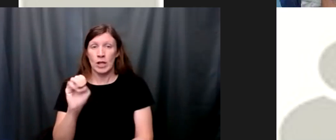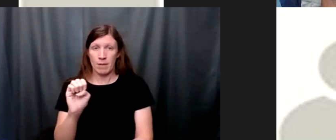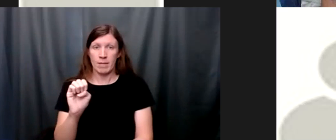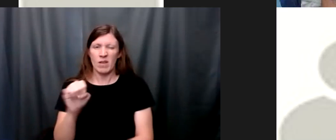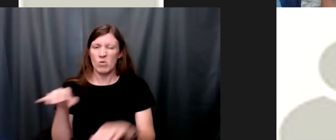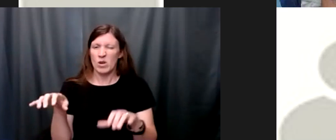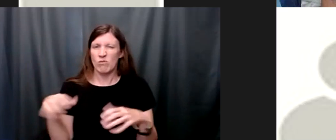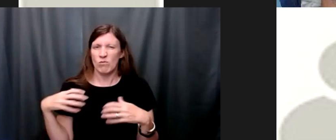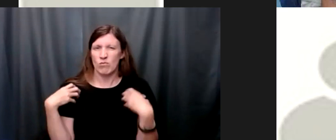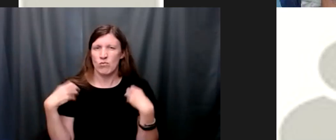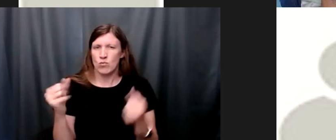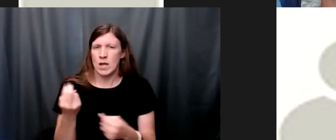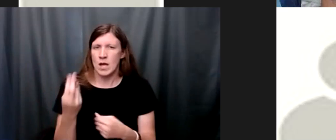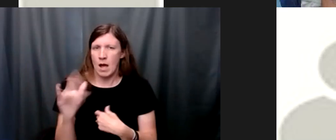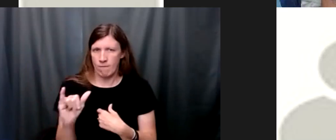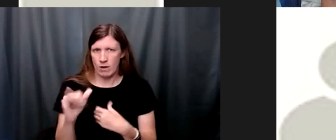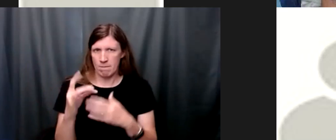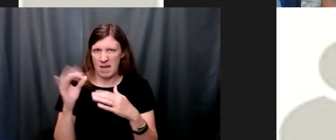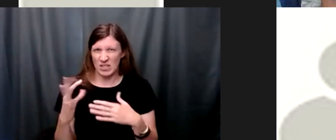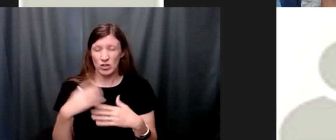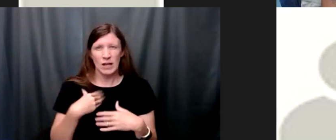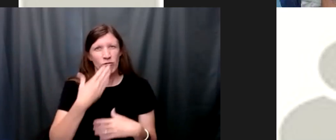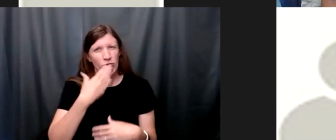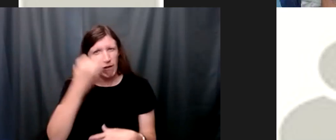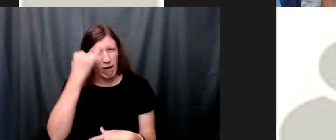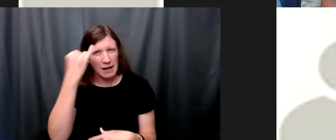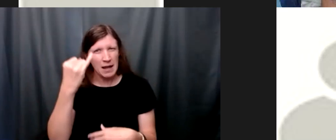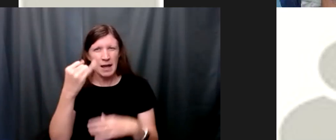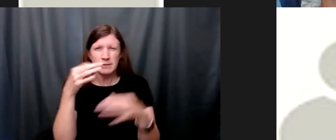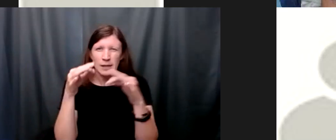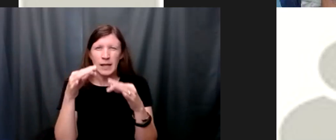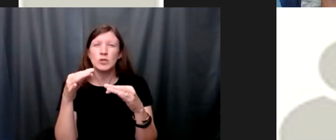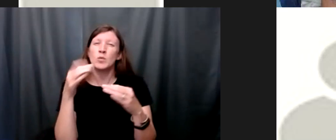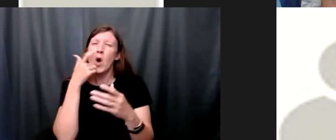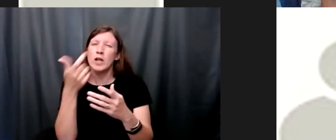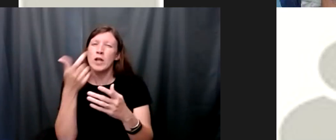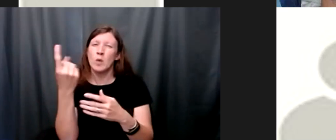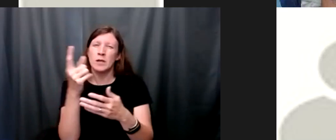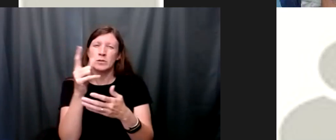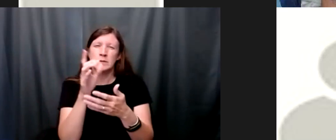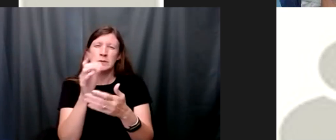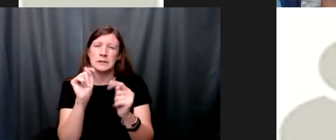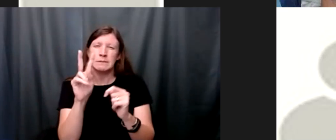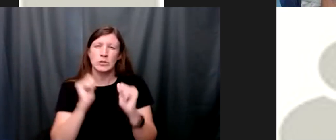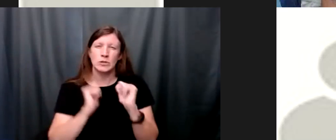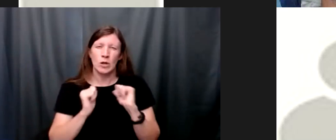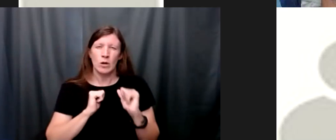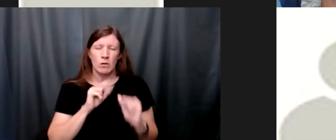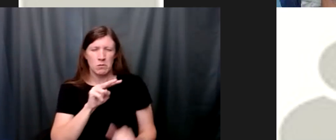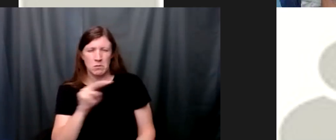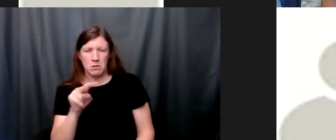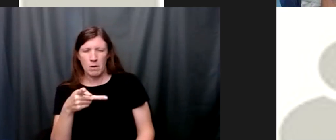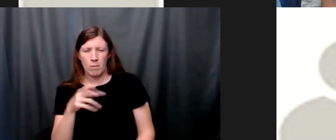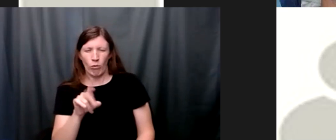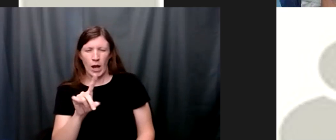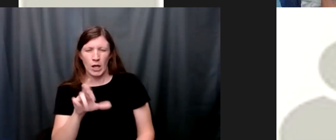analogy she was watching animal planet and she was watching how predators pick out the weakest among